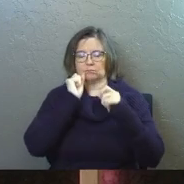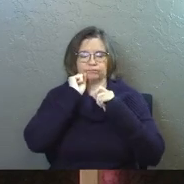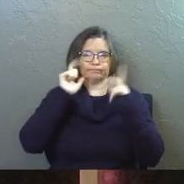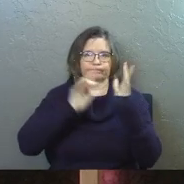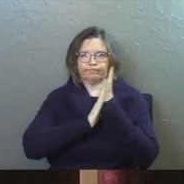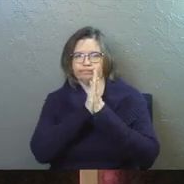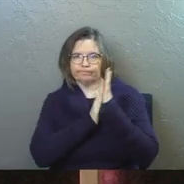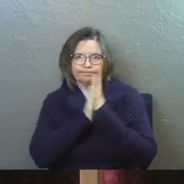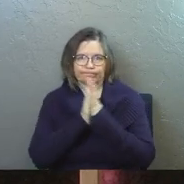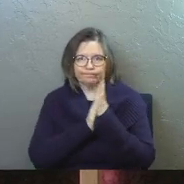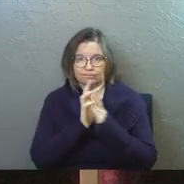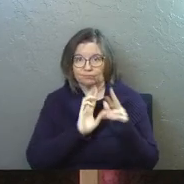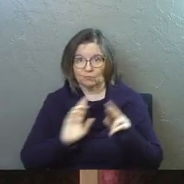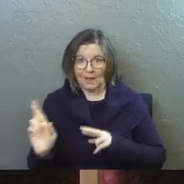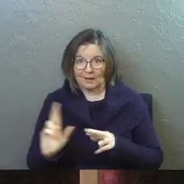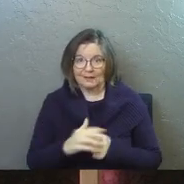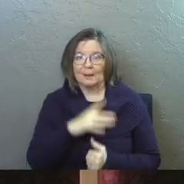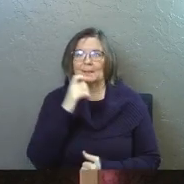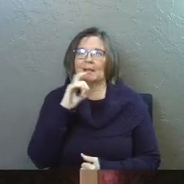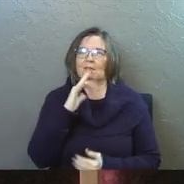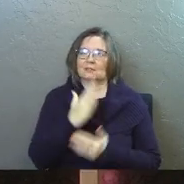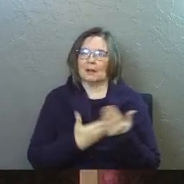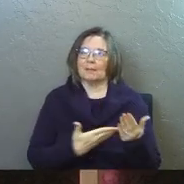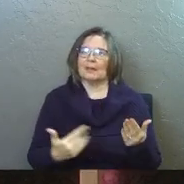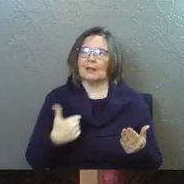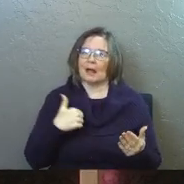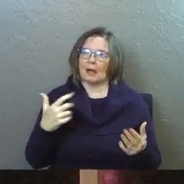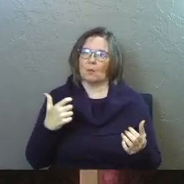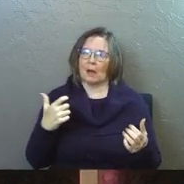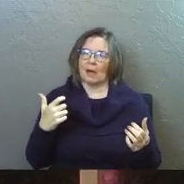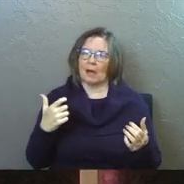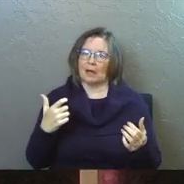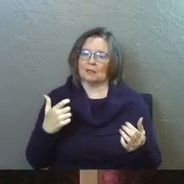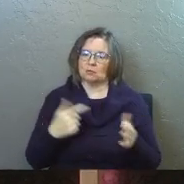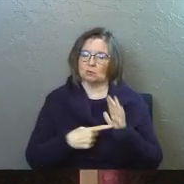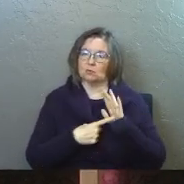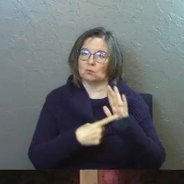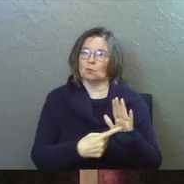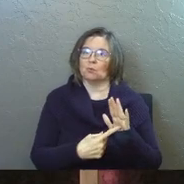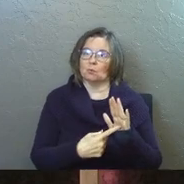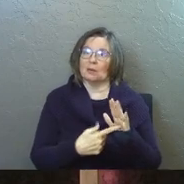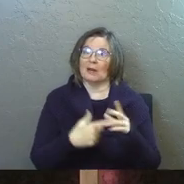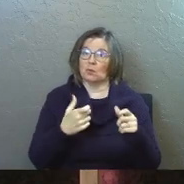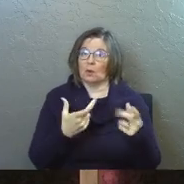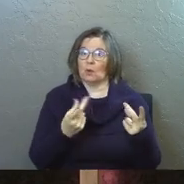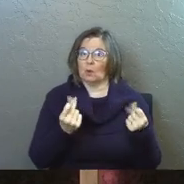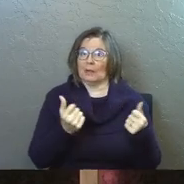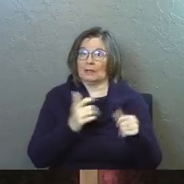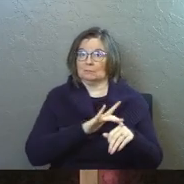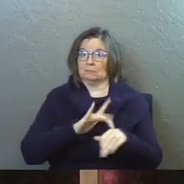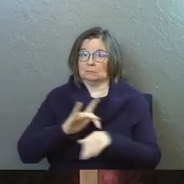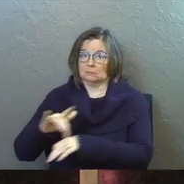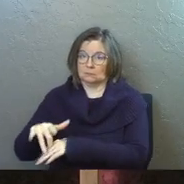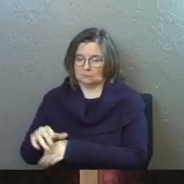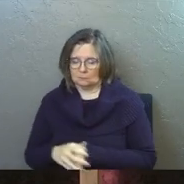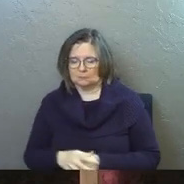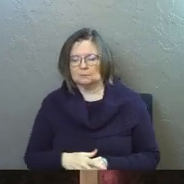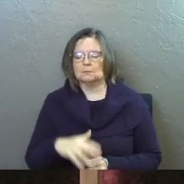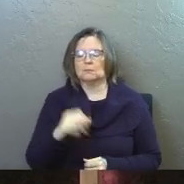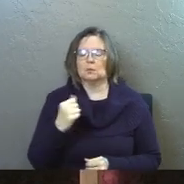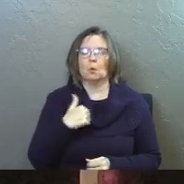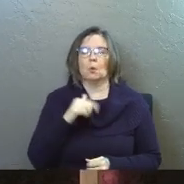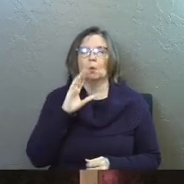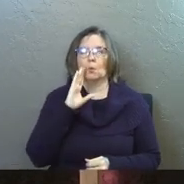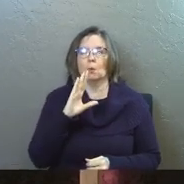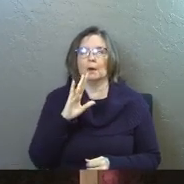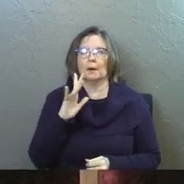and you are alert. Um, cause there's some things that I want to bring out and I'm going to do it relatively quickly. Um, and so